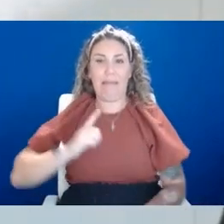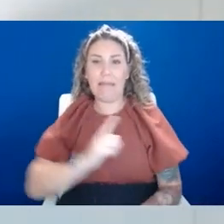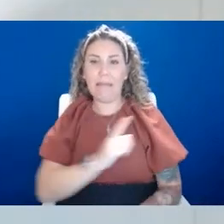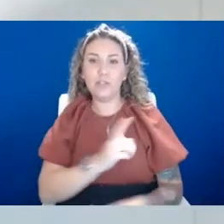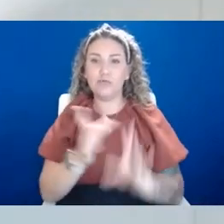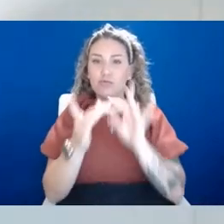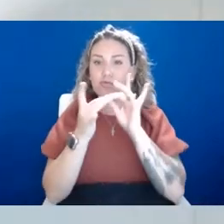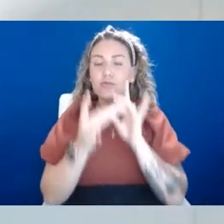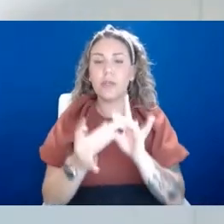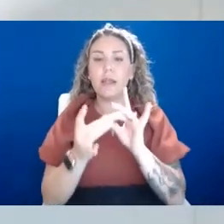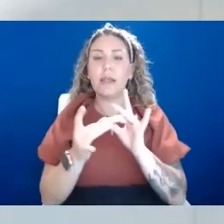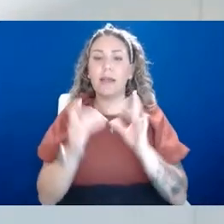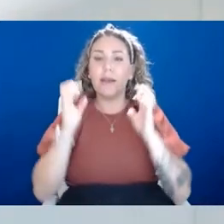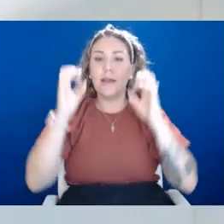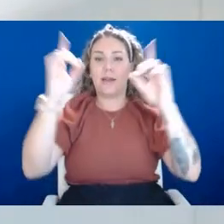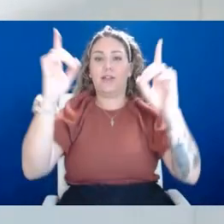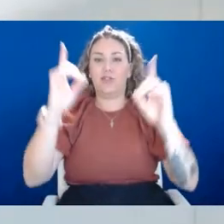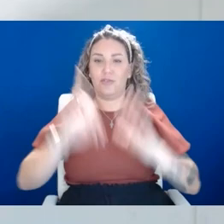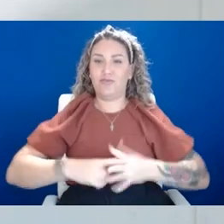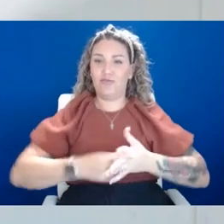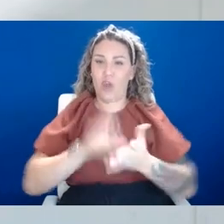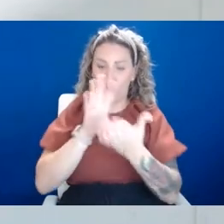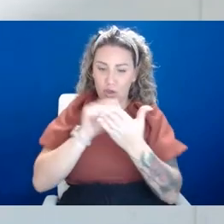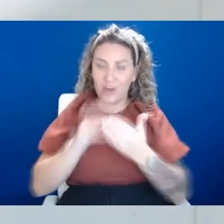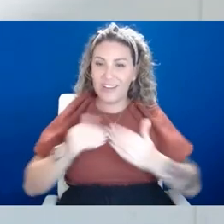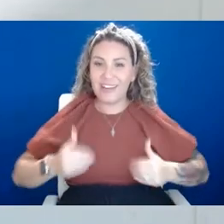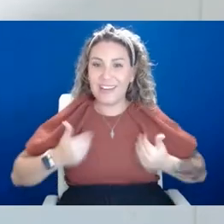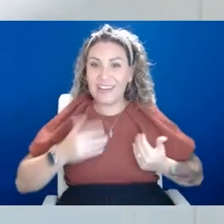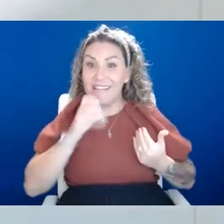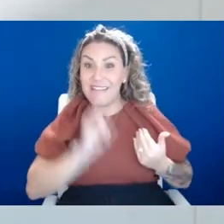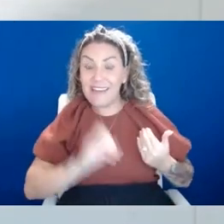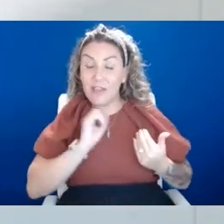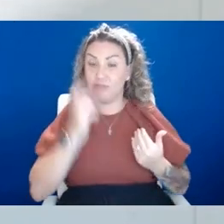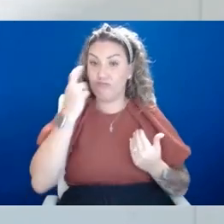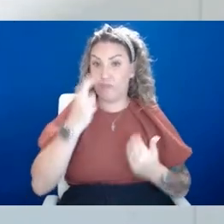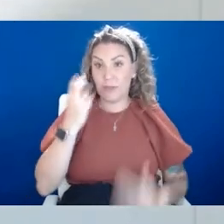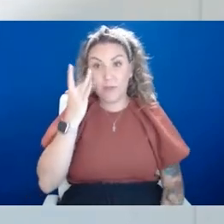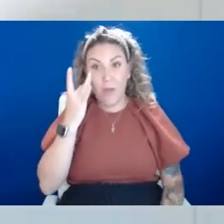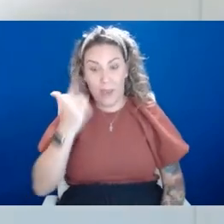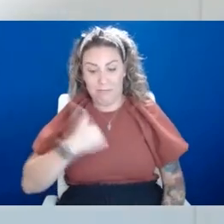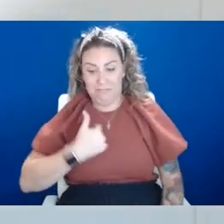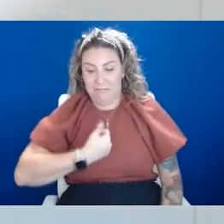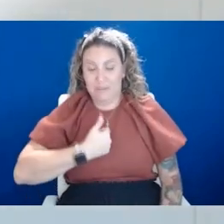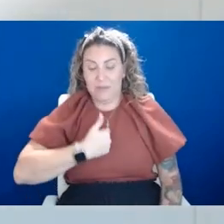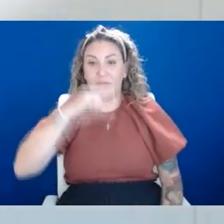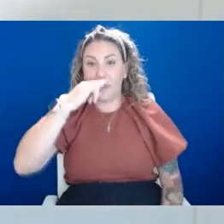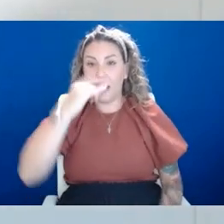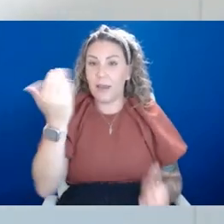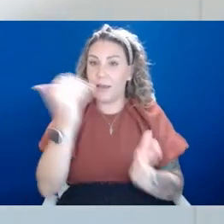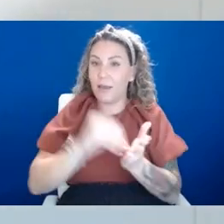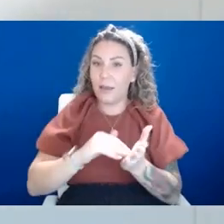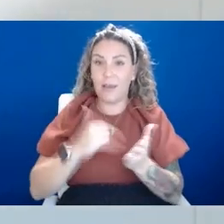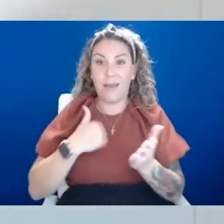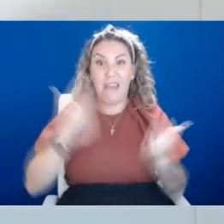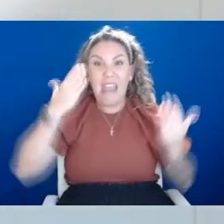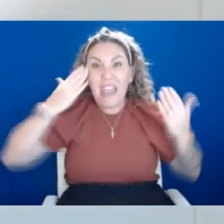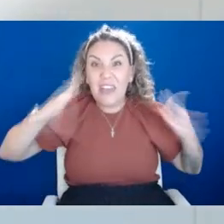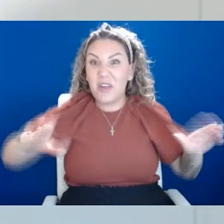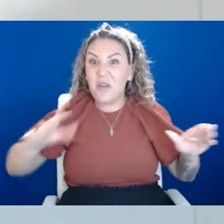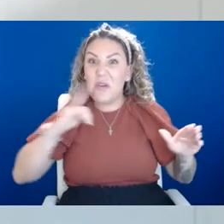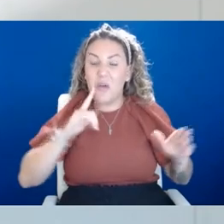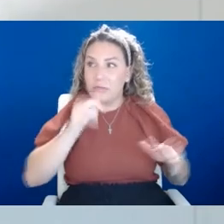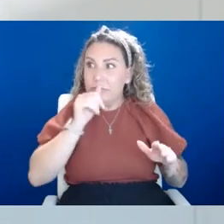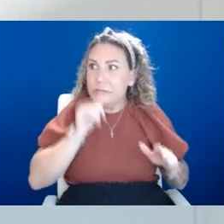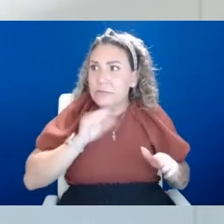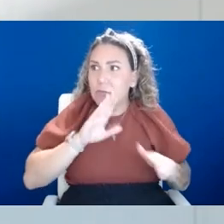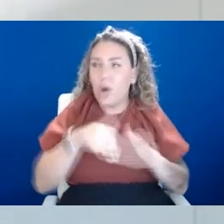that kids can start learning at a very young age. And the reason why I'm doing this is because as a kid, again, um, I didn't know that I was dealing with all of this